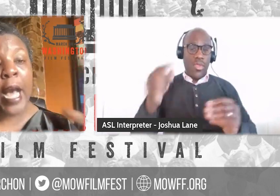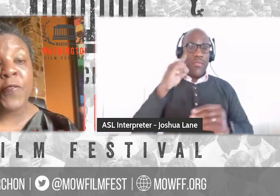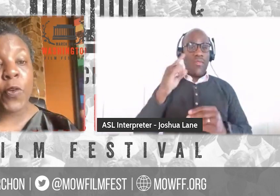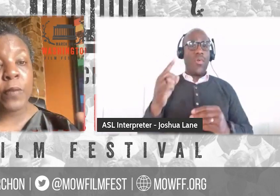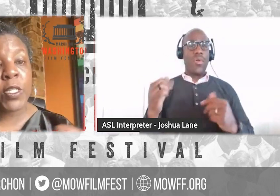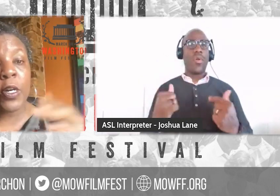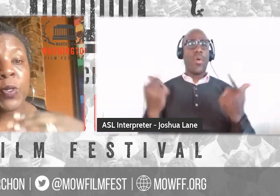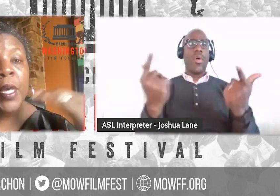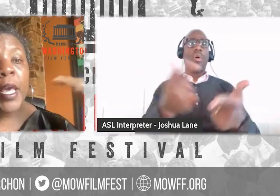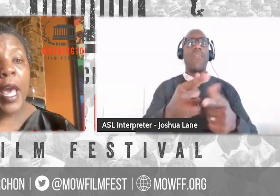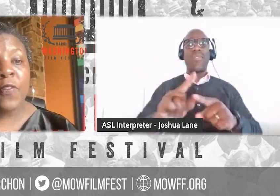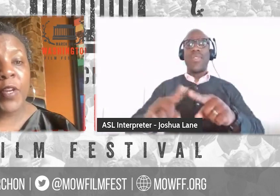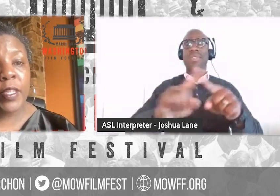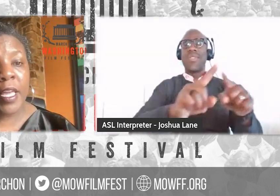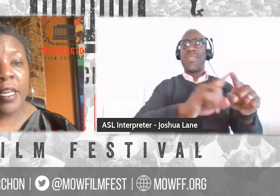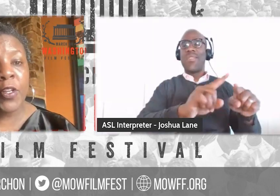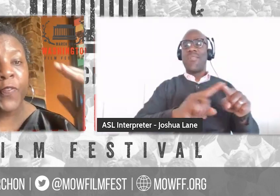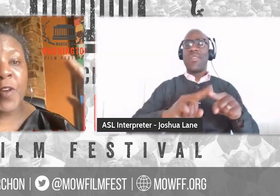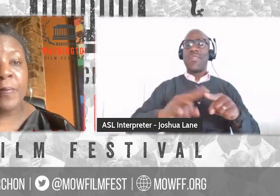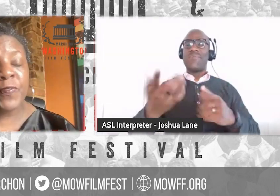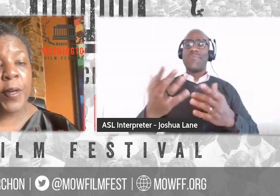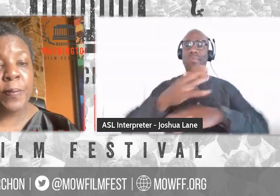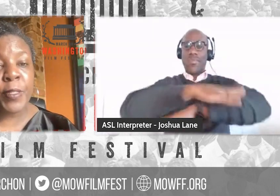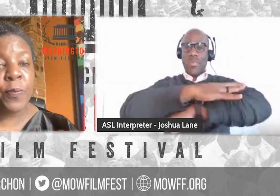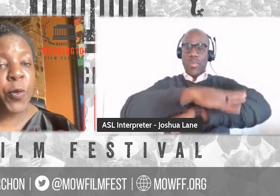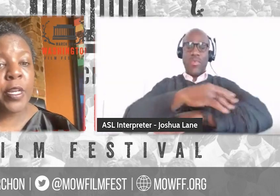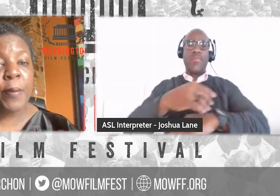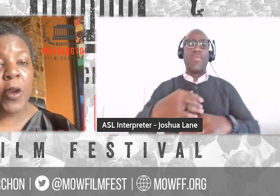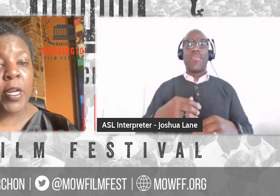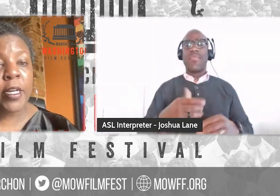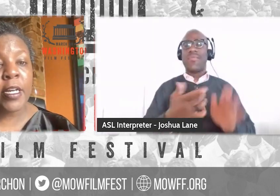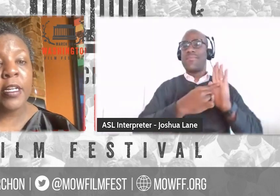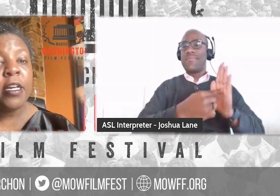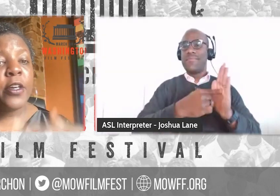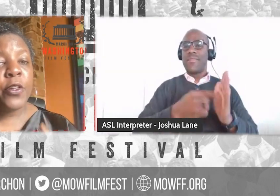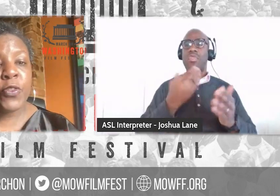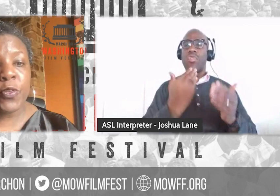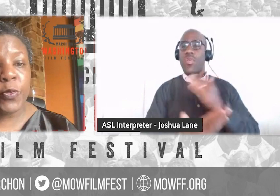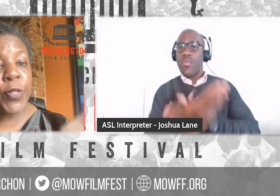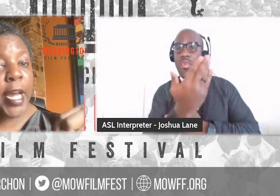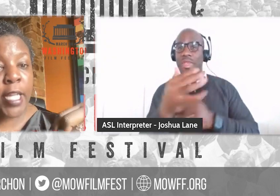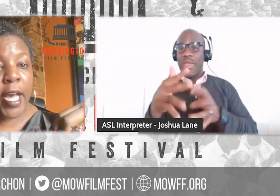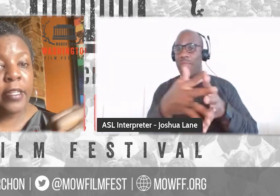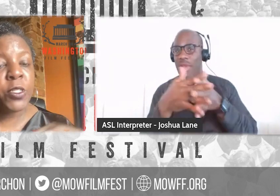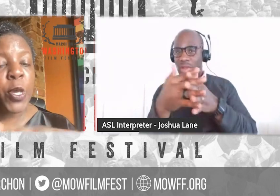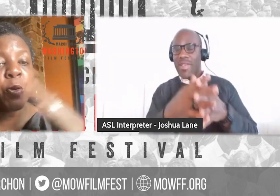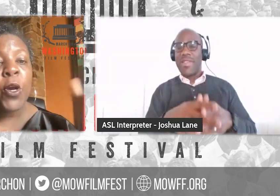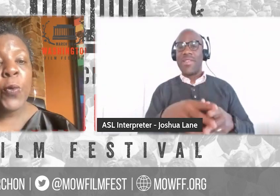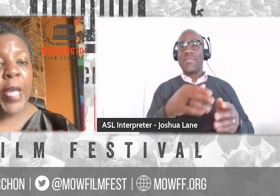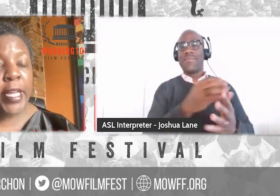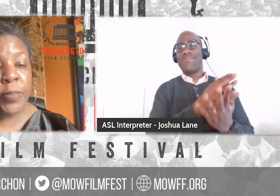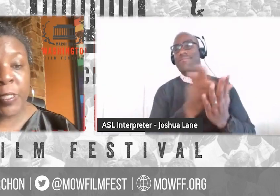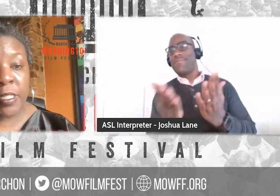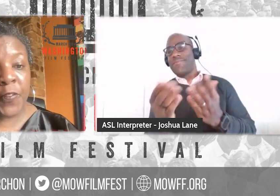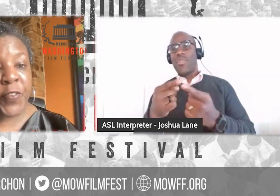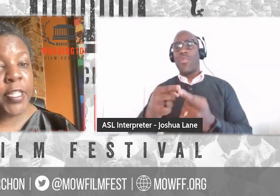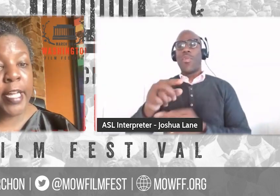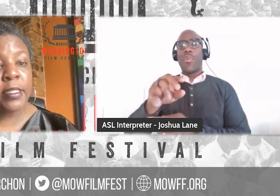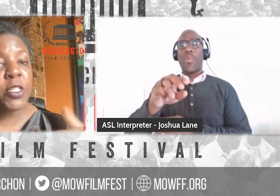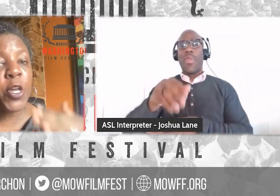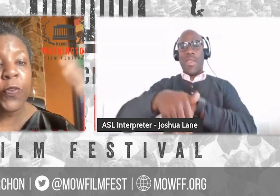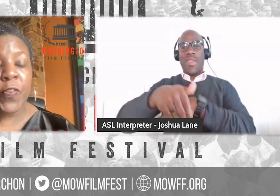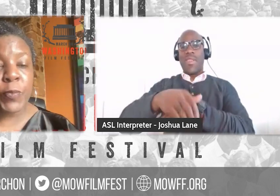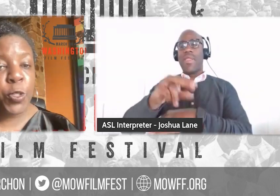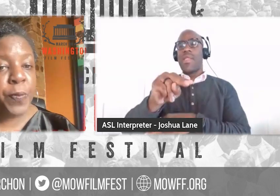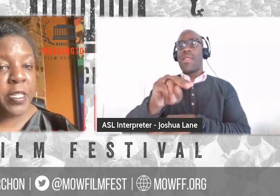the platforms. So everything, you know, from, from Good Morning America to Nightline. So we had, we did different